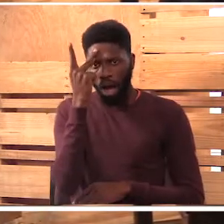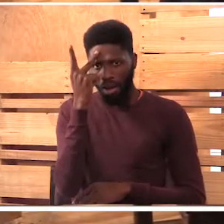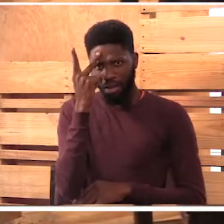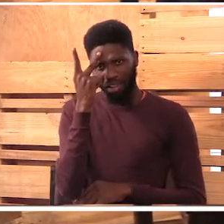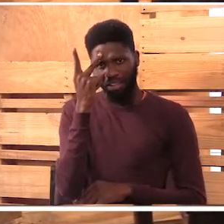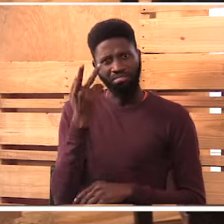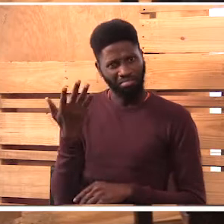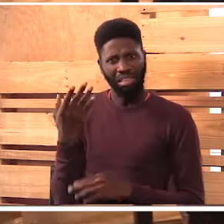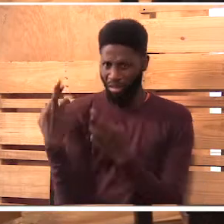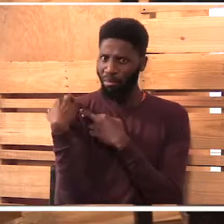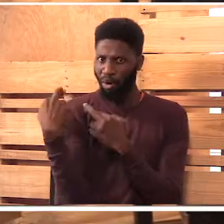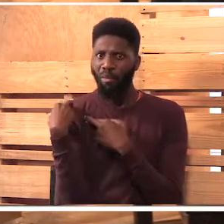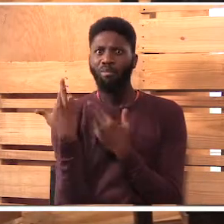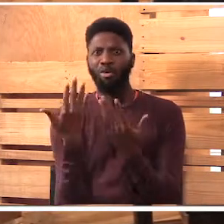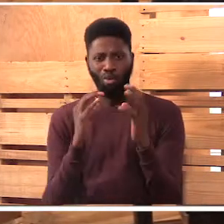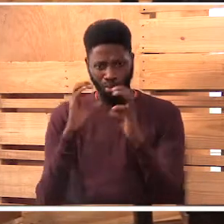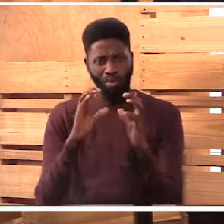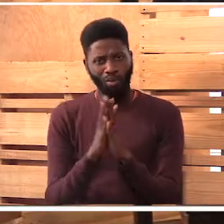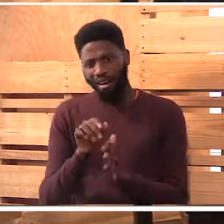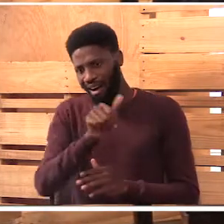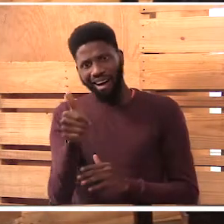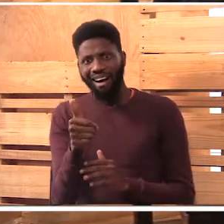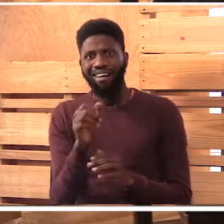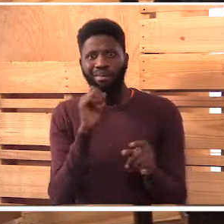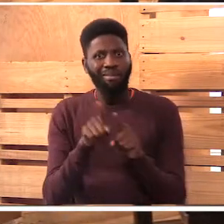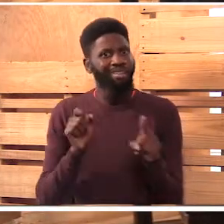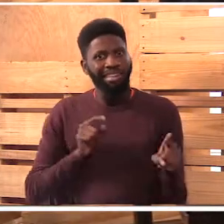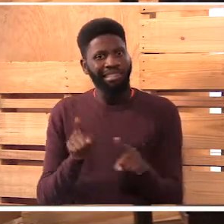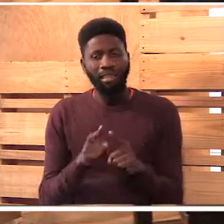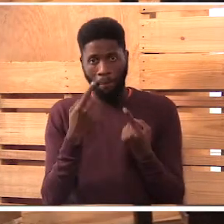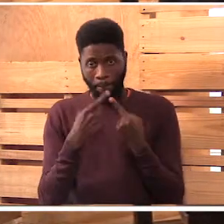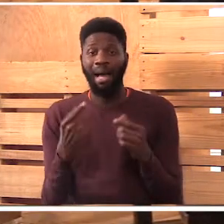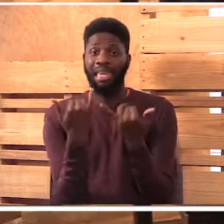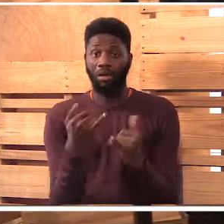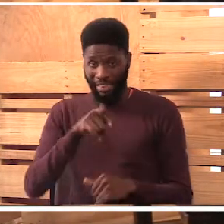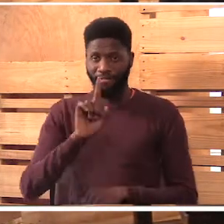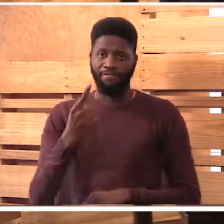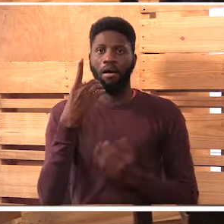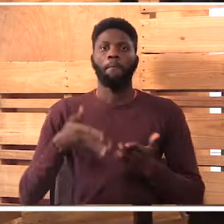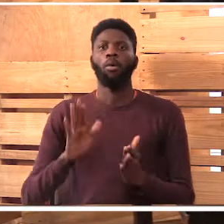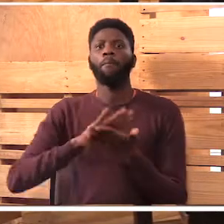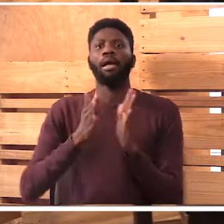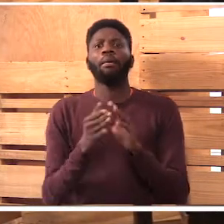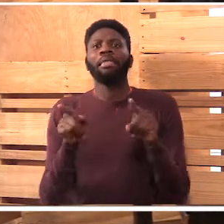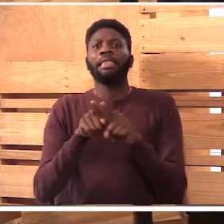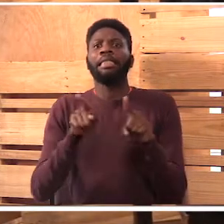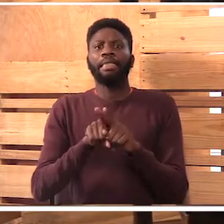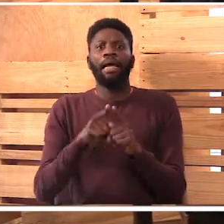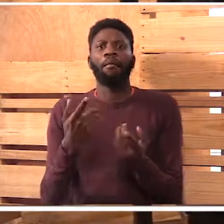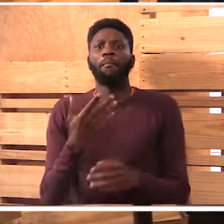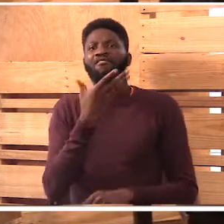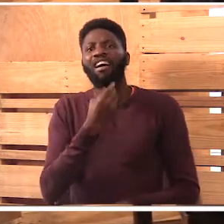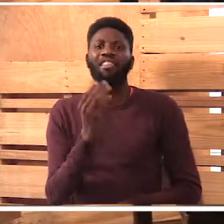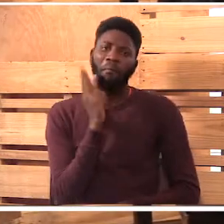taking full charge in communication to your children, your siblings, yet you are the one who is now appearing like the mother and the